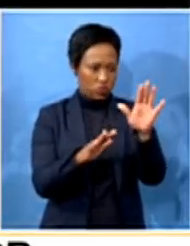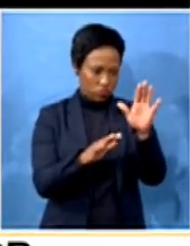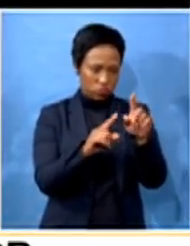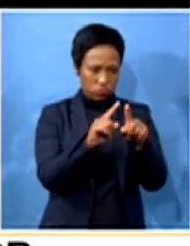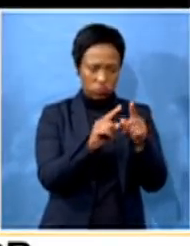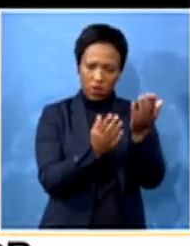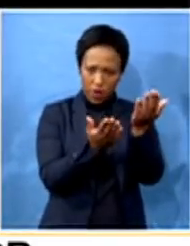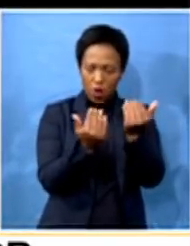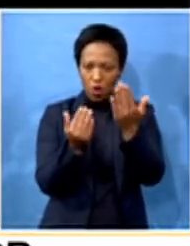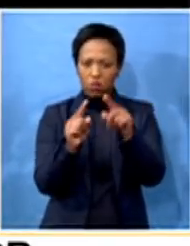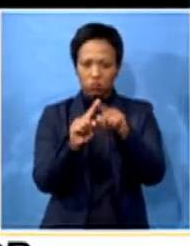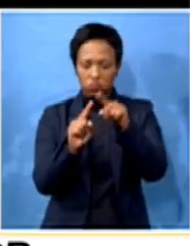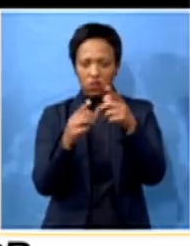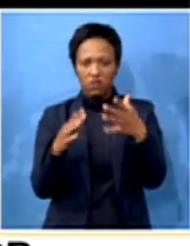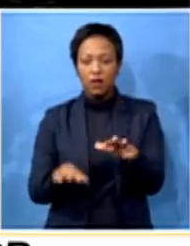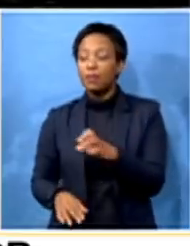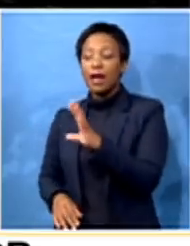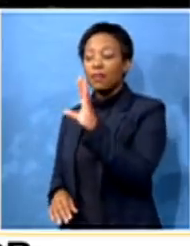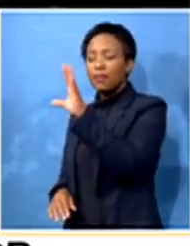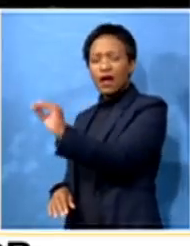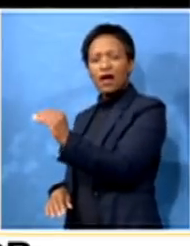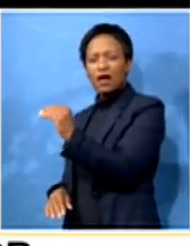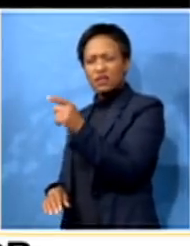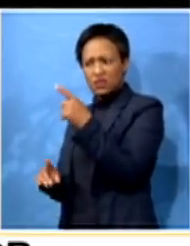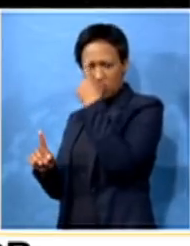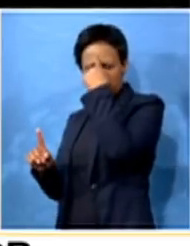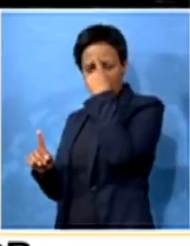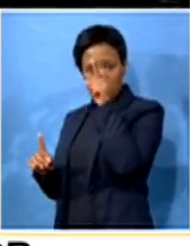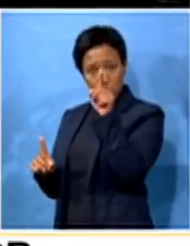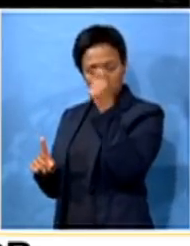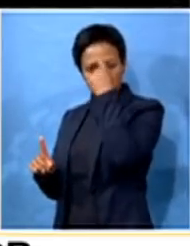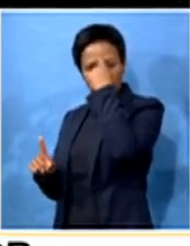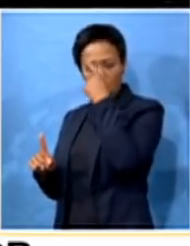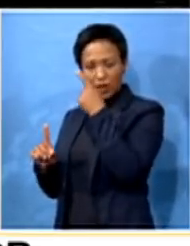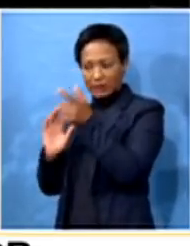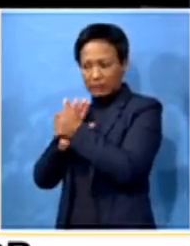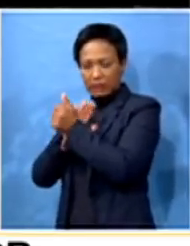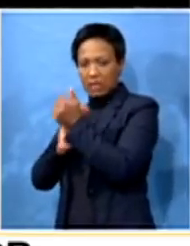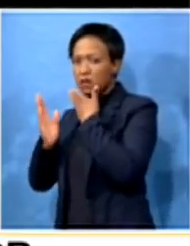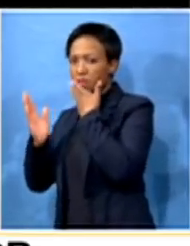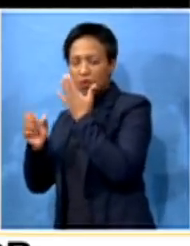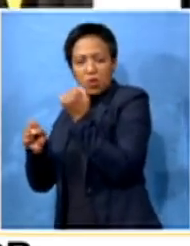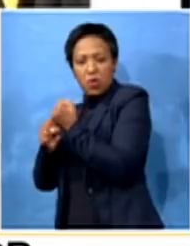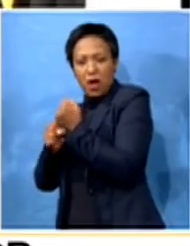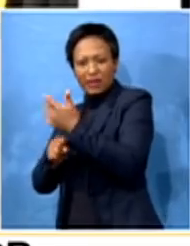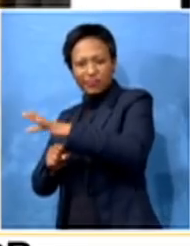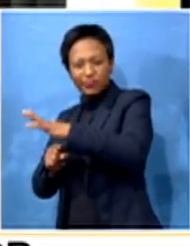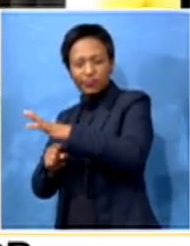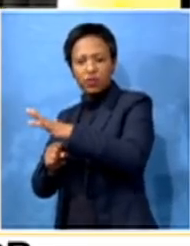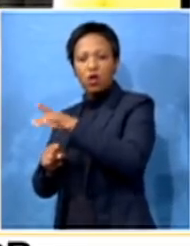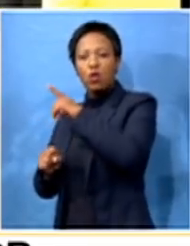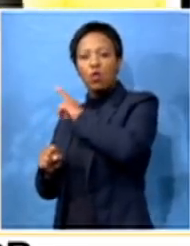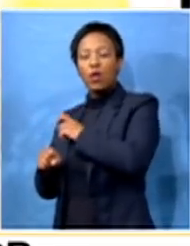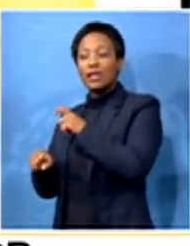I asked you whether you thought she was incompetent, because she certainly thought that that's what you were saying to her. When she came